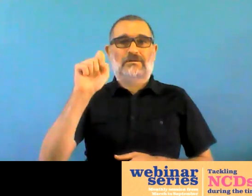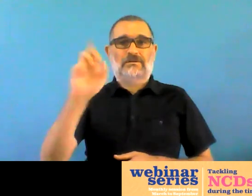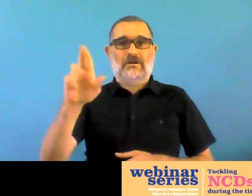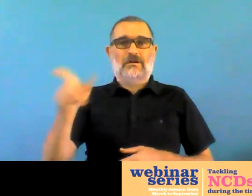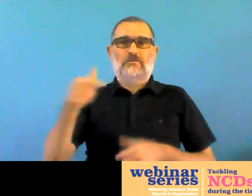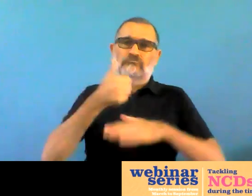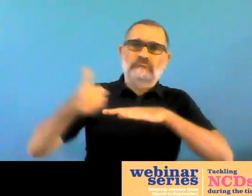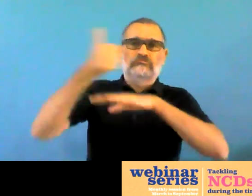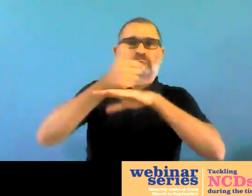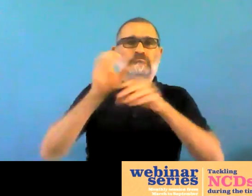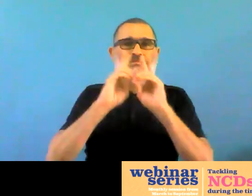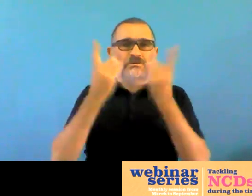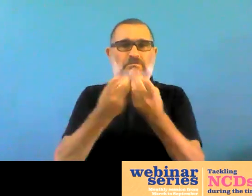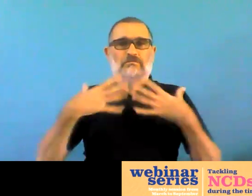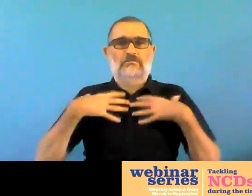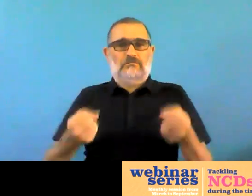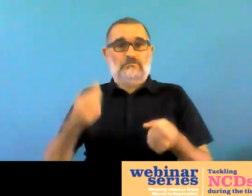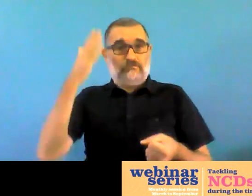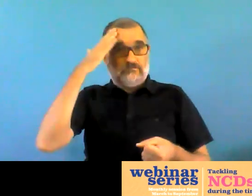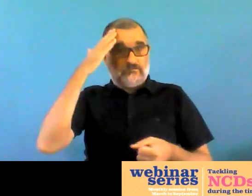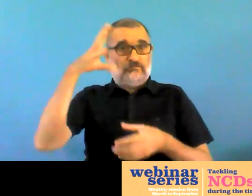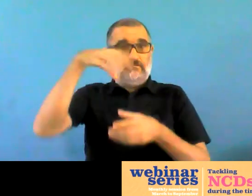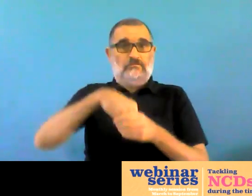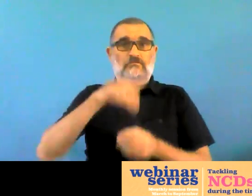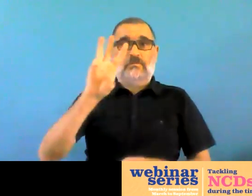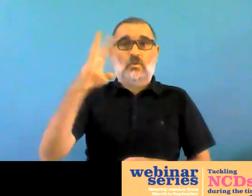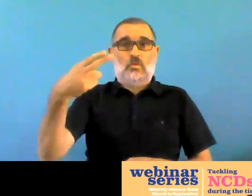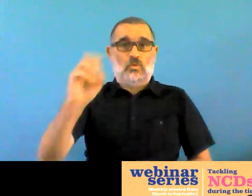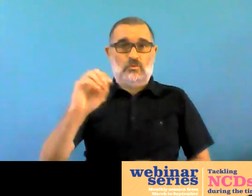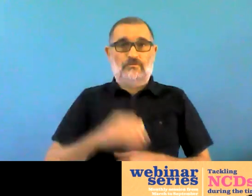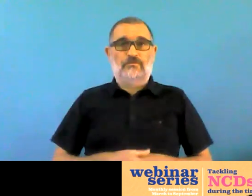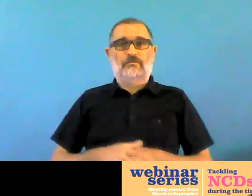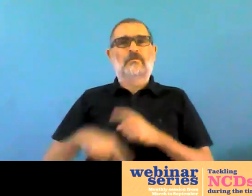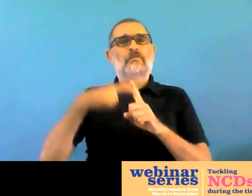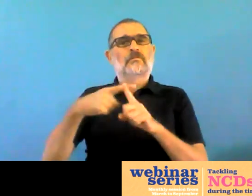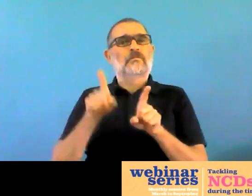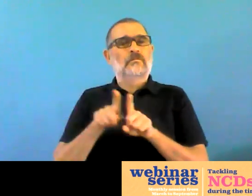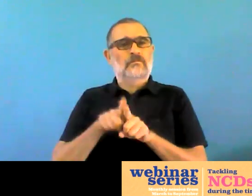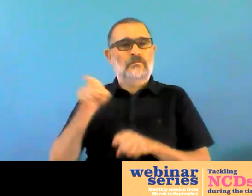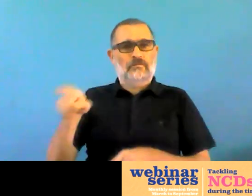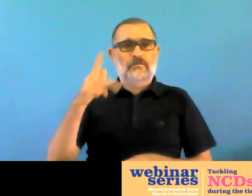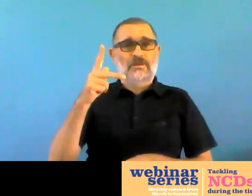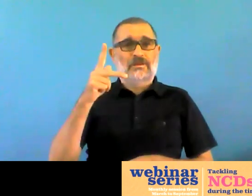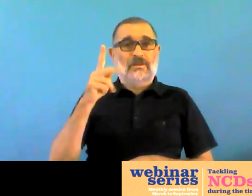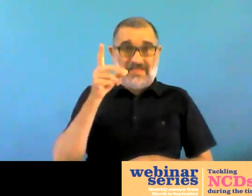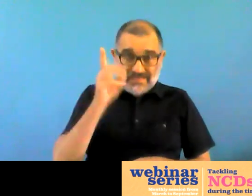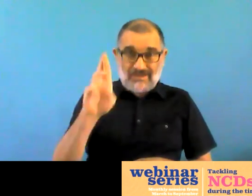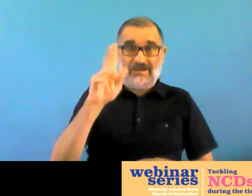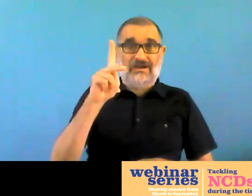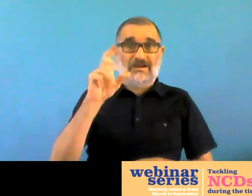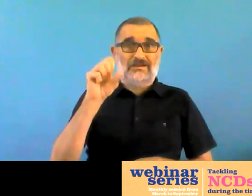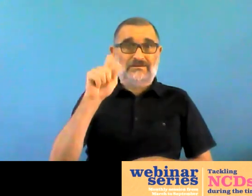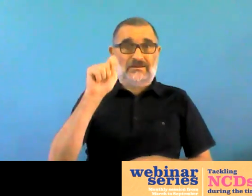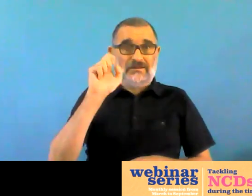from the university national de la plata in argentina and her master of science in public health at the london school of hygiene and tropical